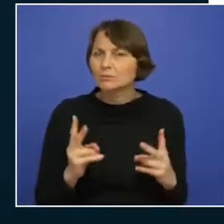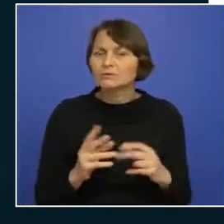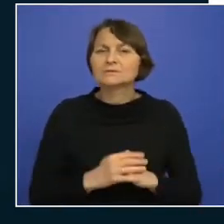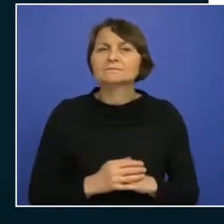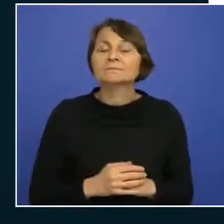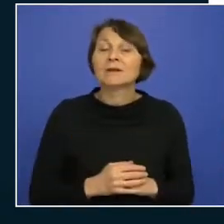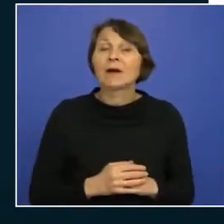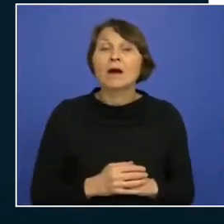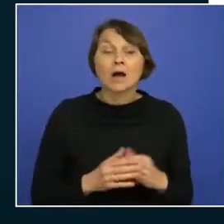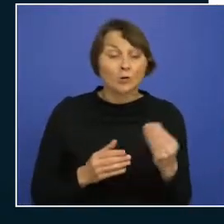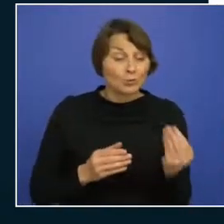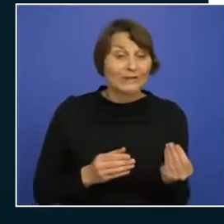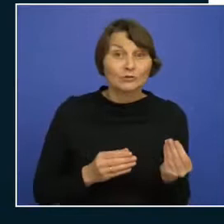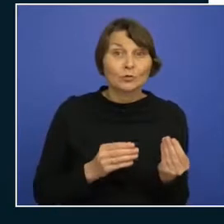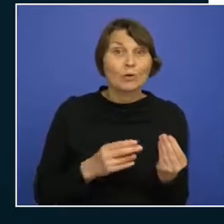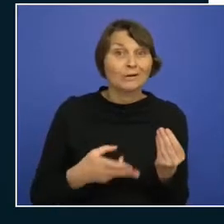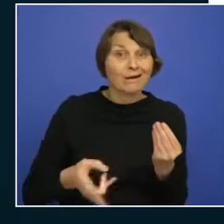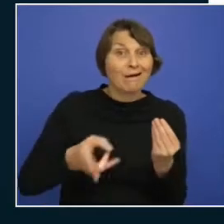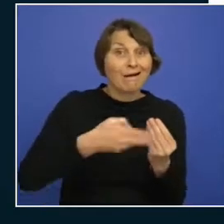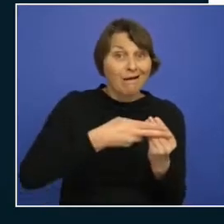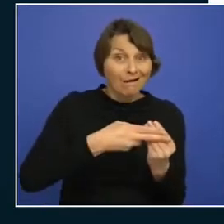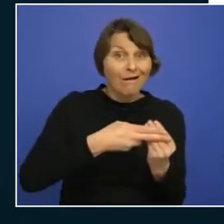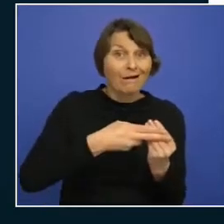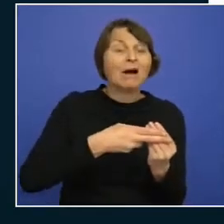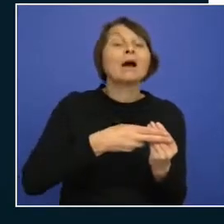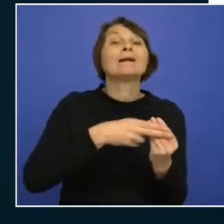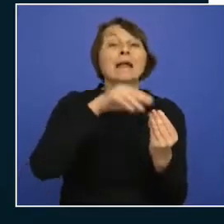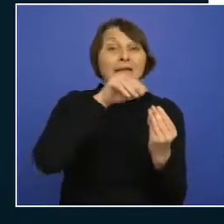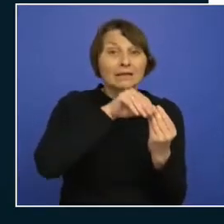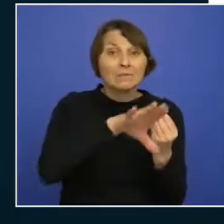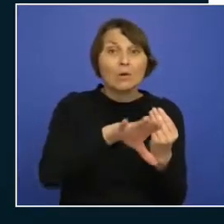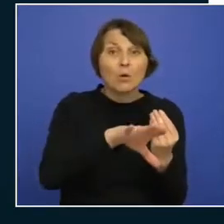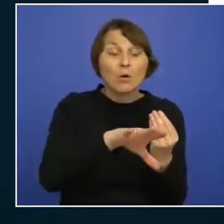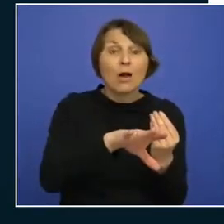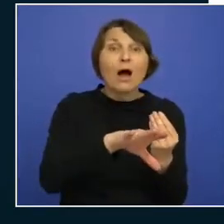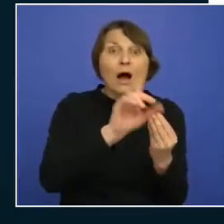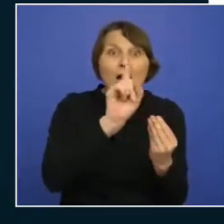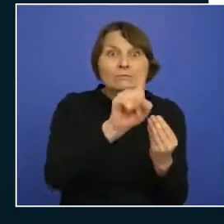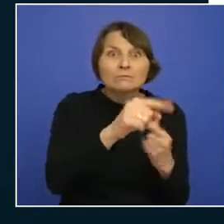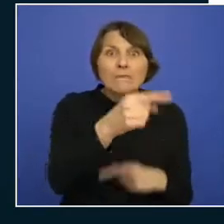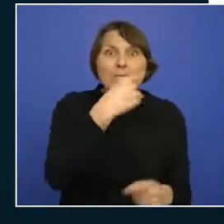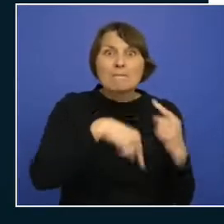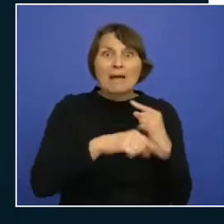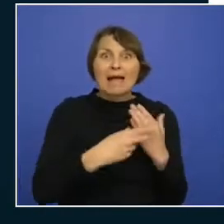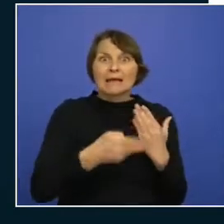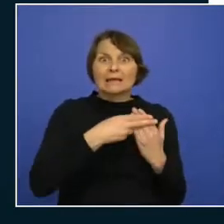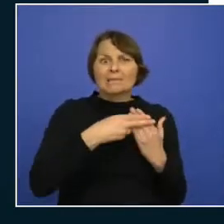your resources after you deploy them so it's really good to think think about that beforehand